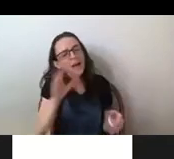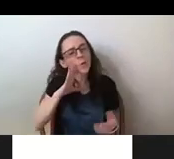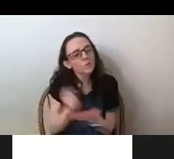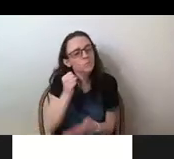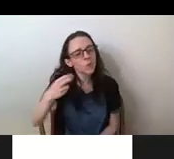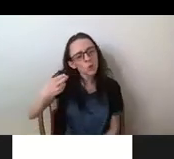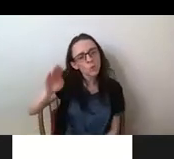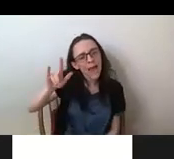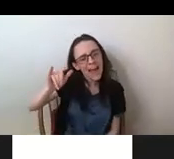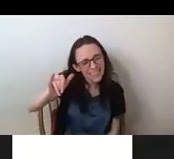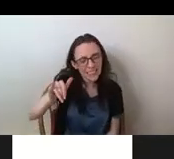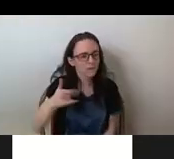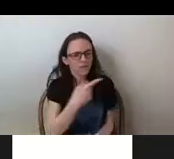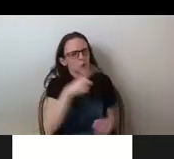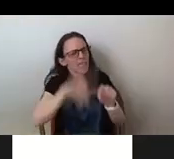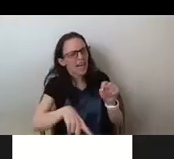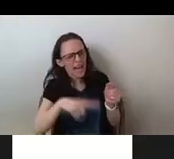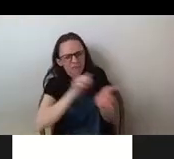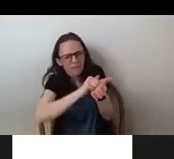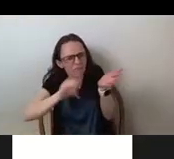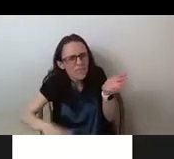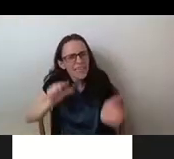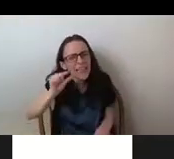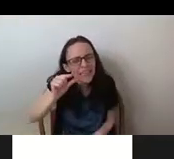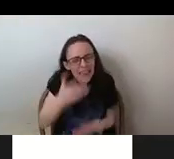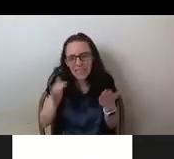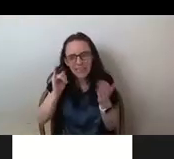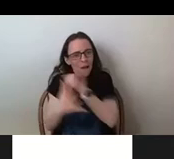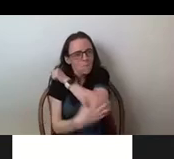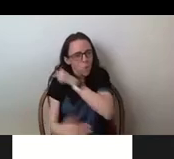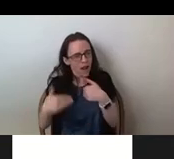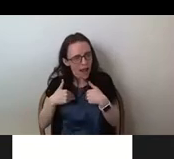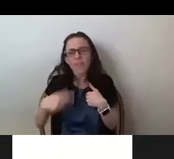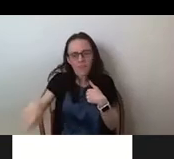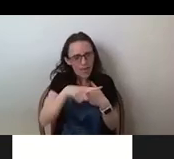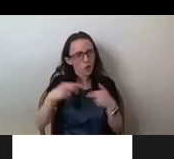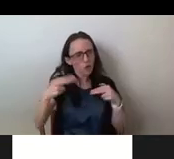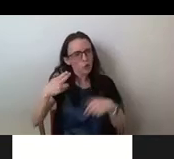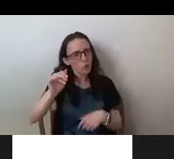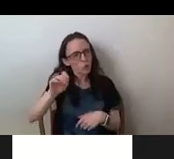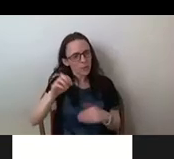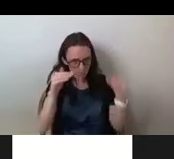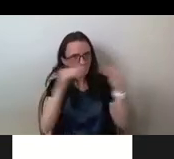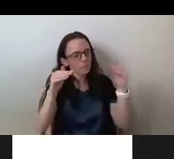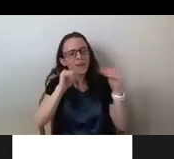inhumane to take away the very little the poor have and to treat the poor as though they are less human, less than human.